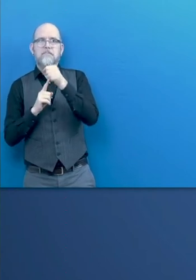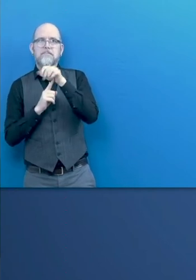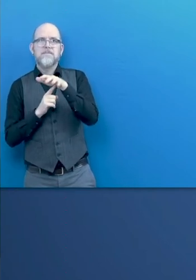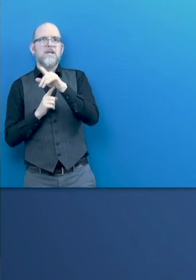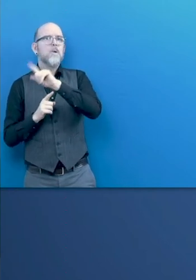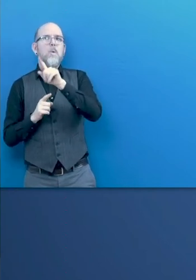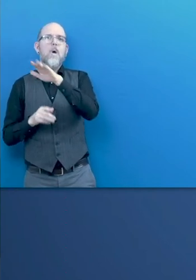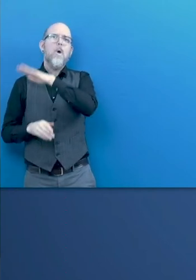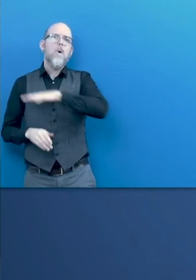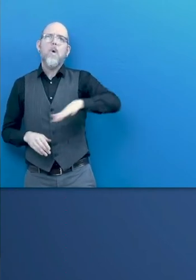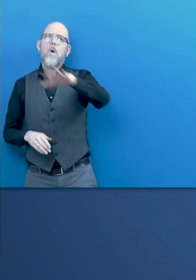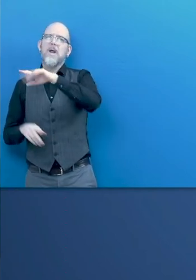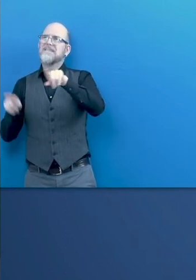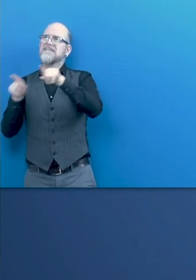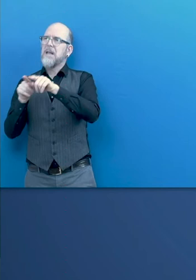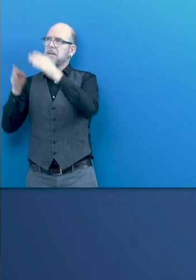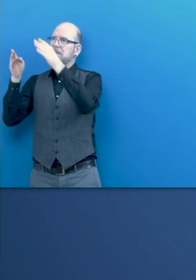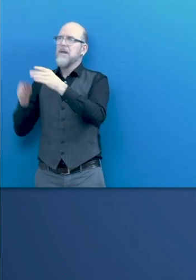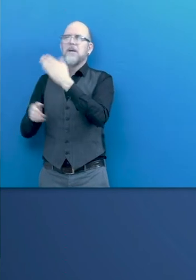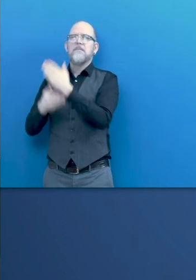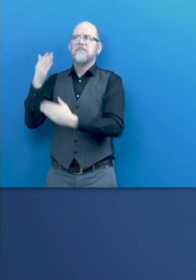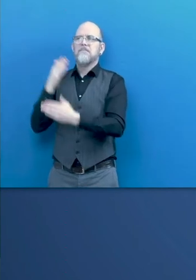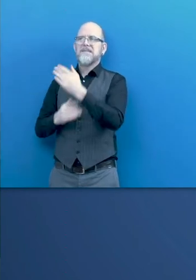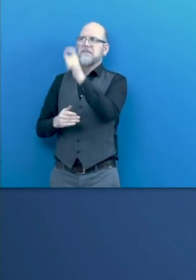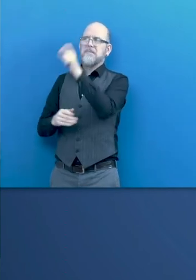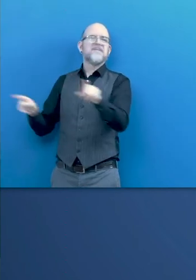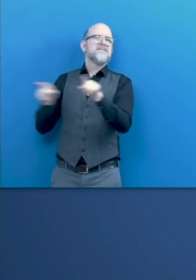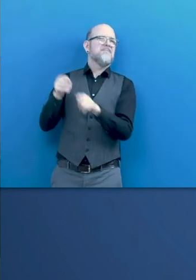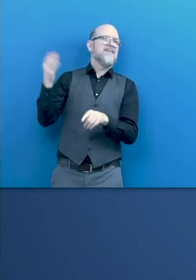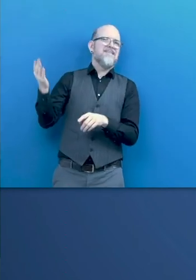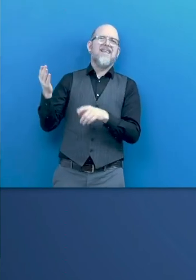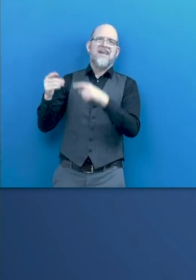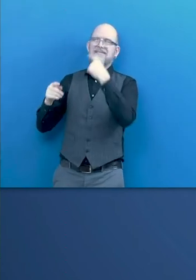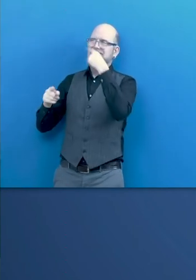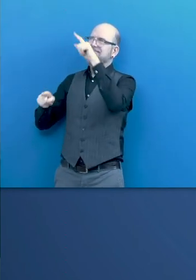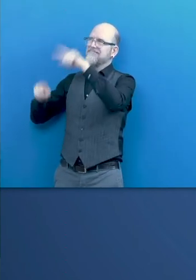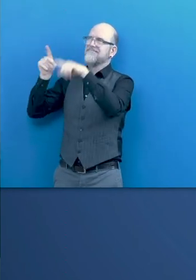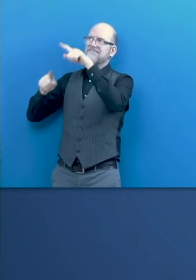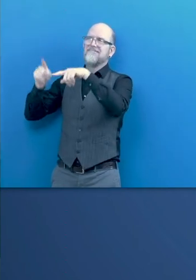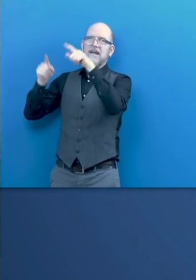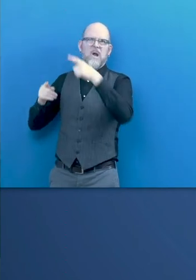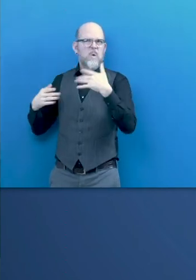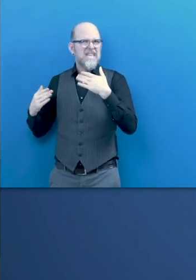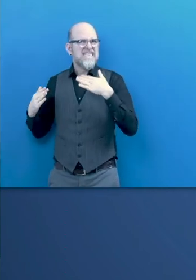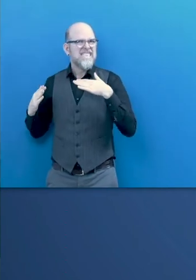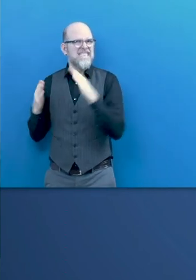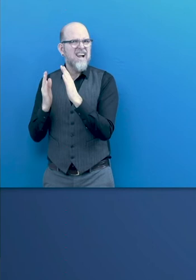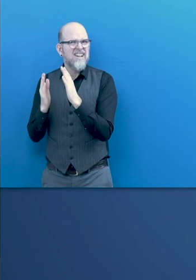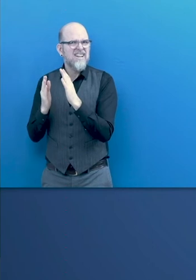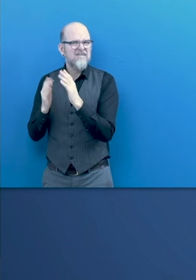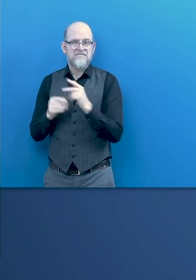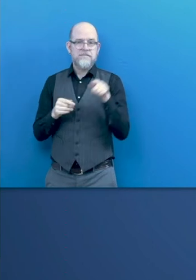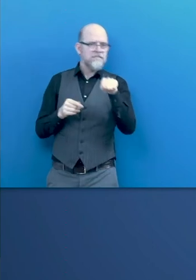a major challenge, we think. And then in the chapter 3, it makes